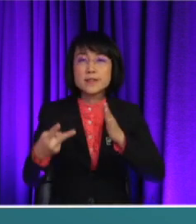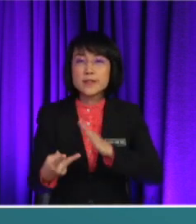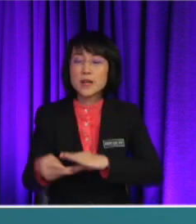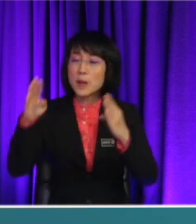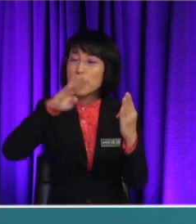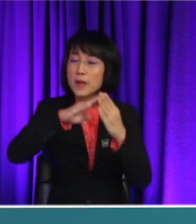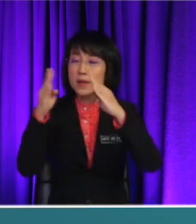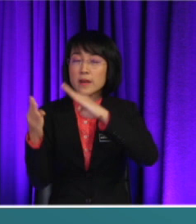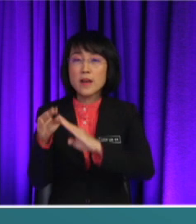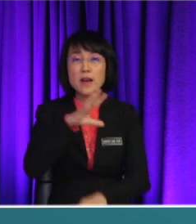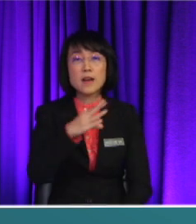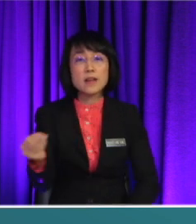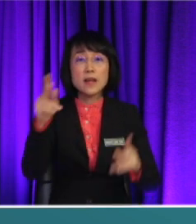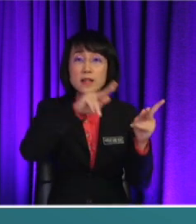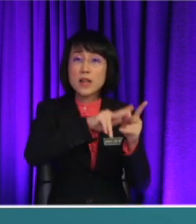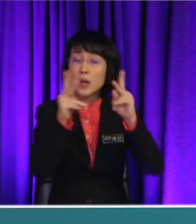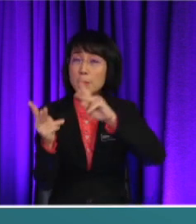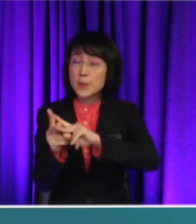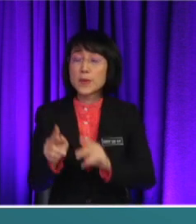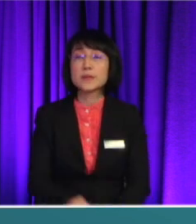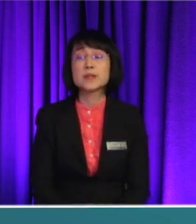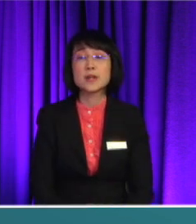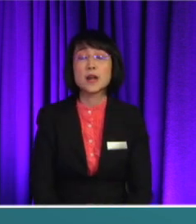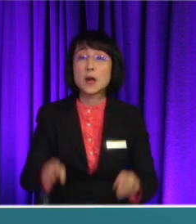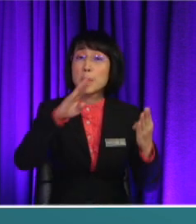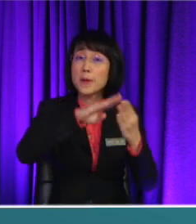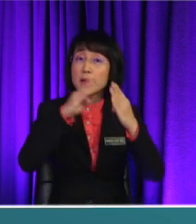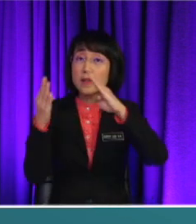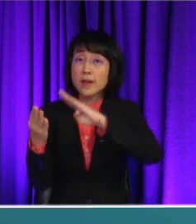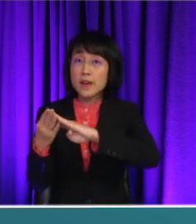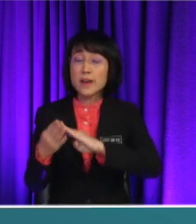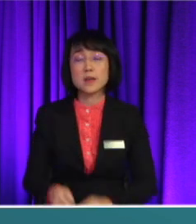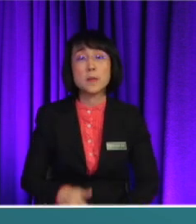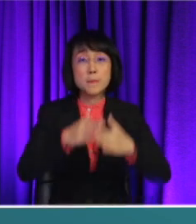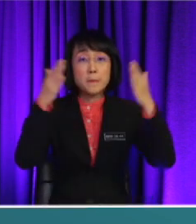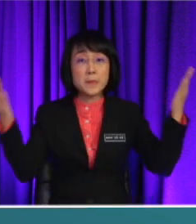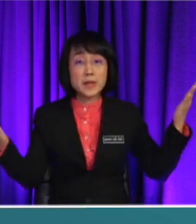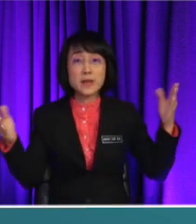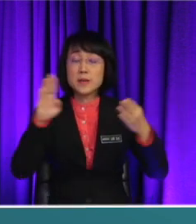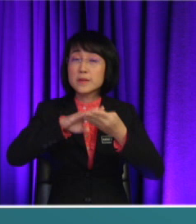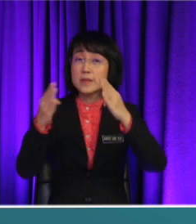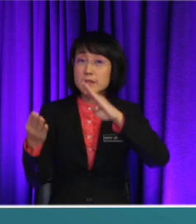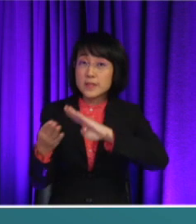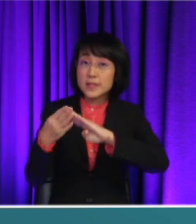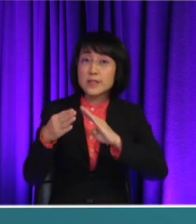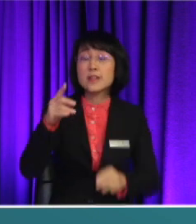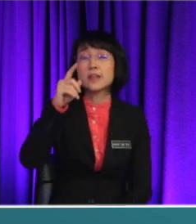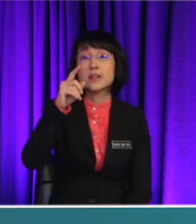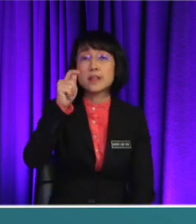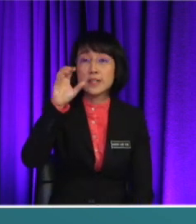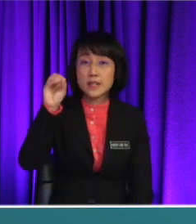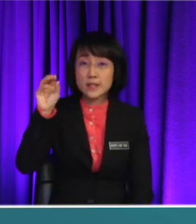Yeah So, for urban, which means, okay, like big cities or towns Where